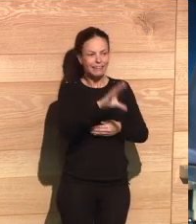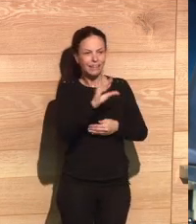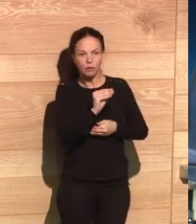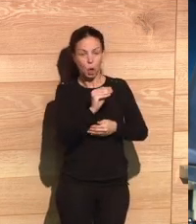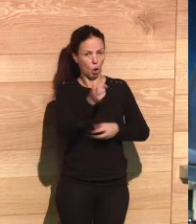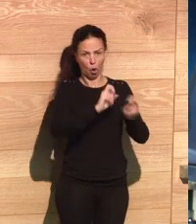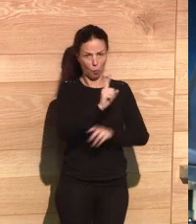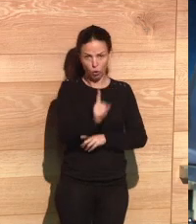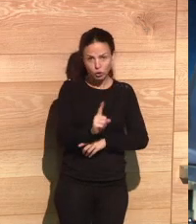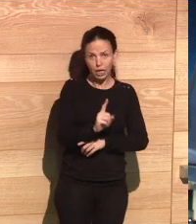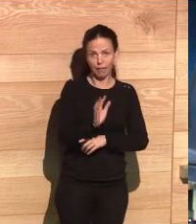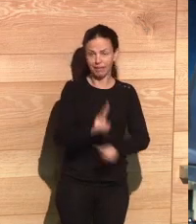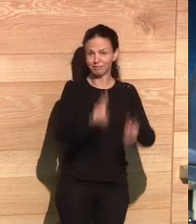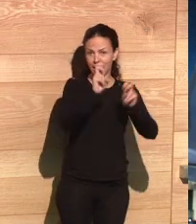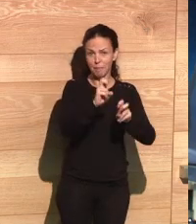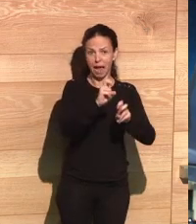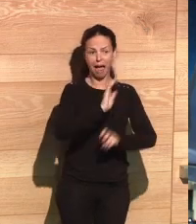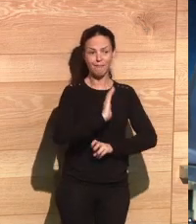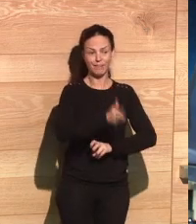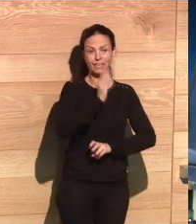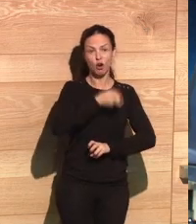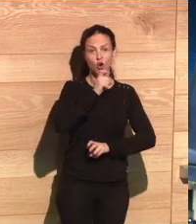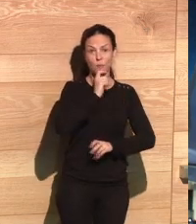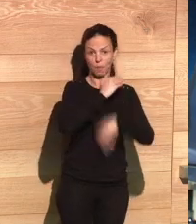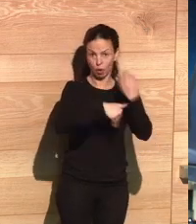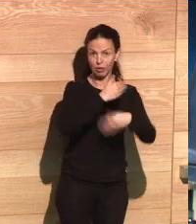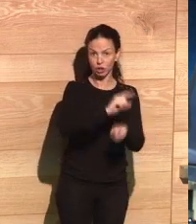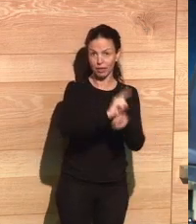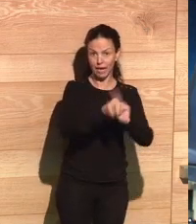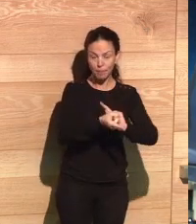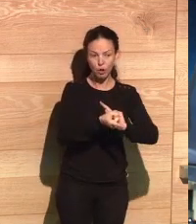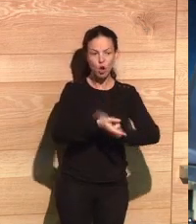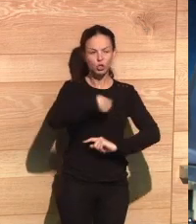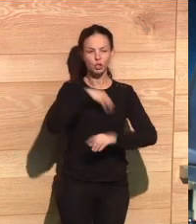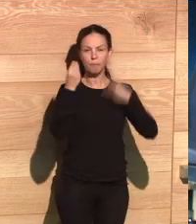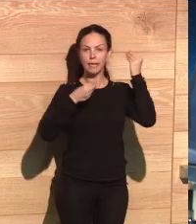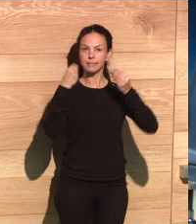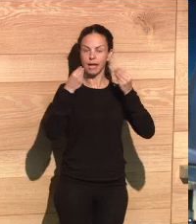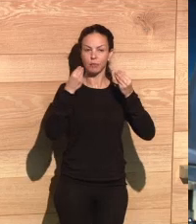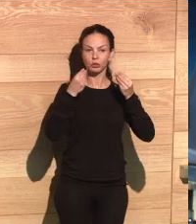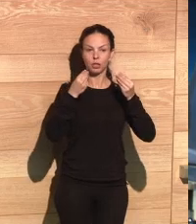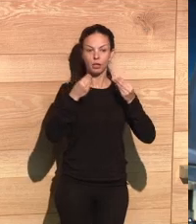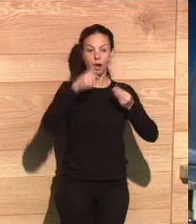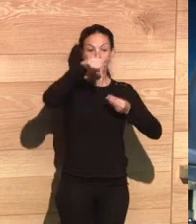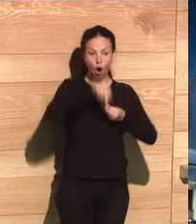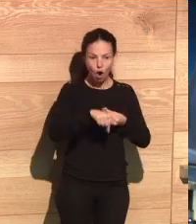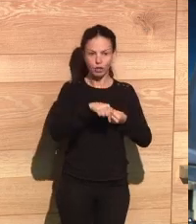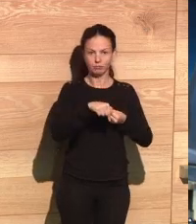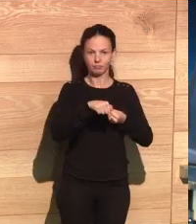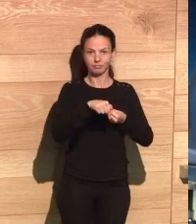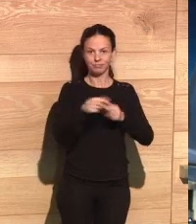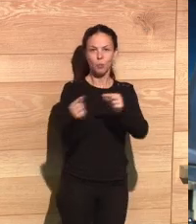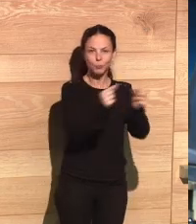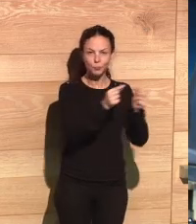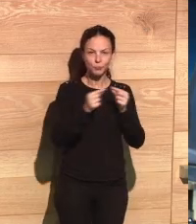many cases do not aim at finding an understanding that reaches cross borders or that